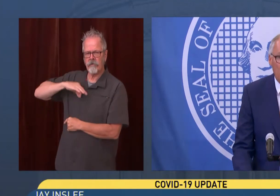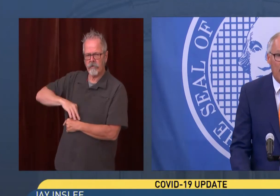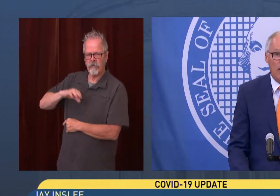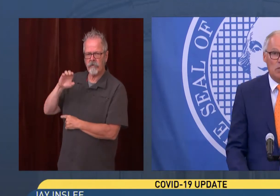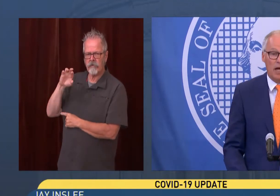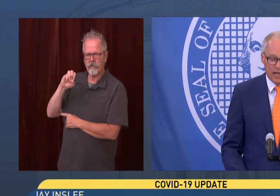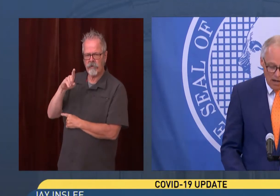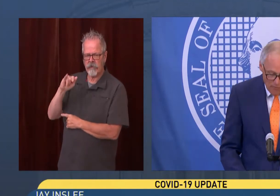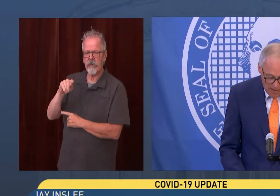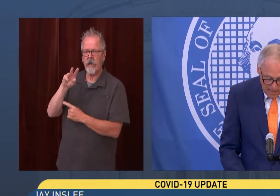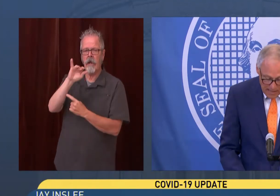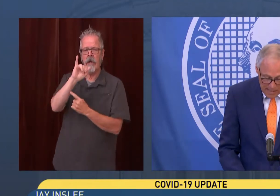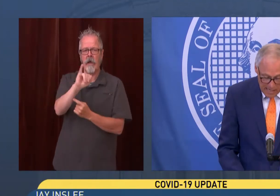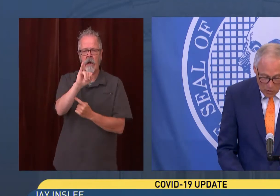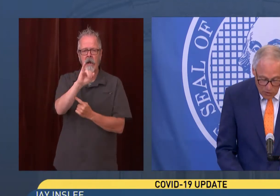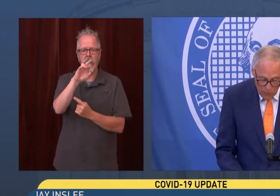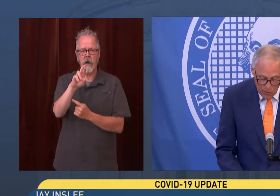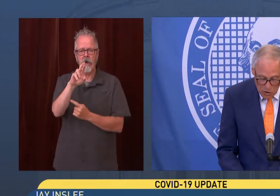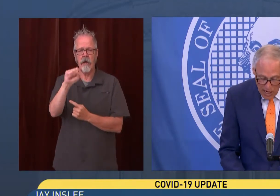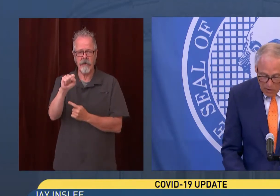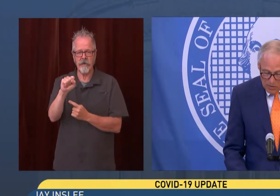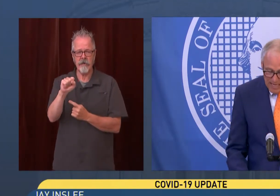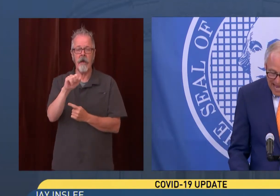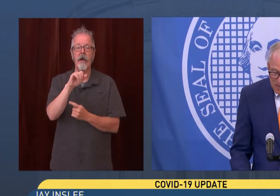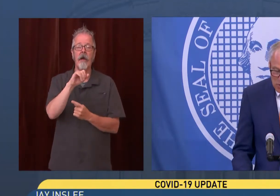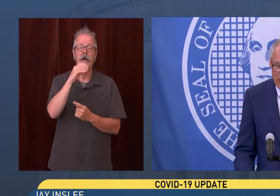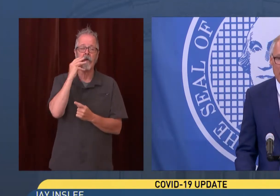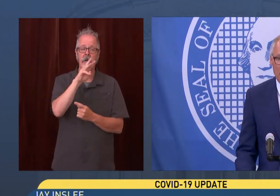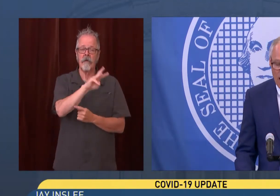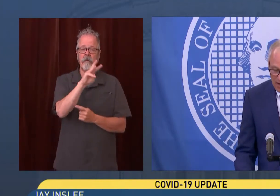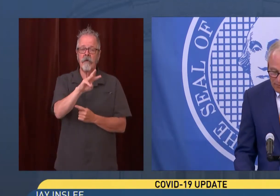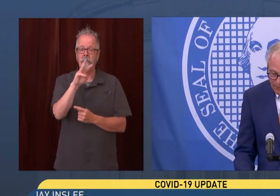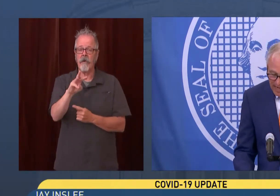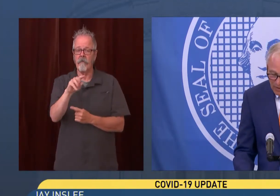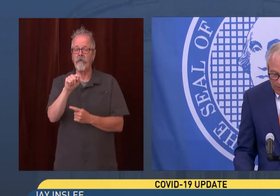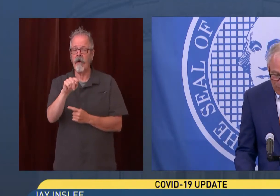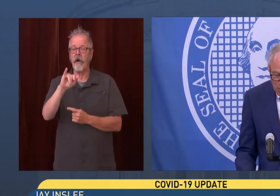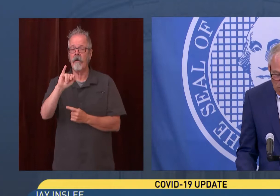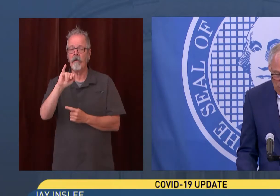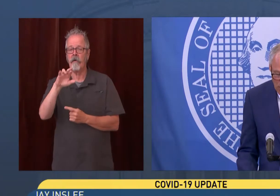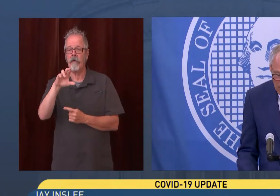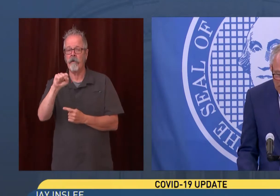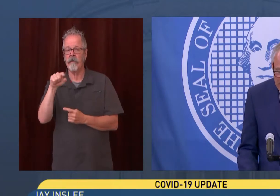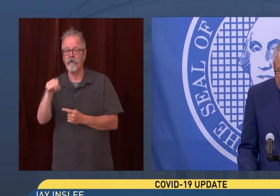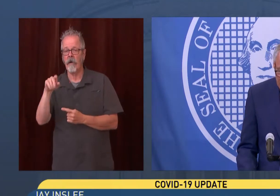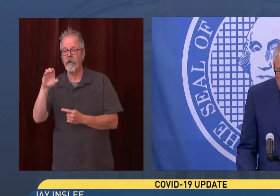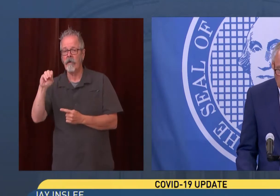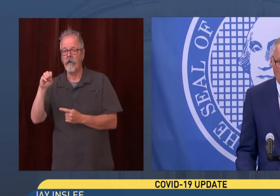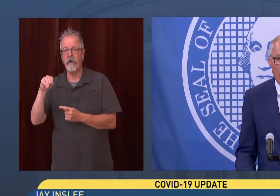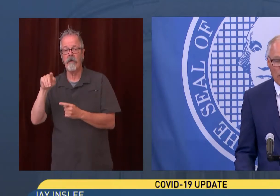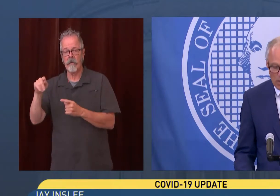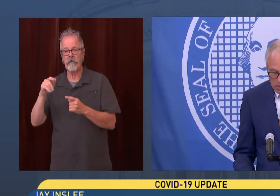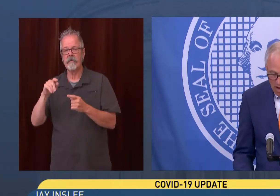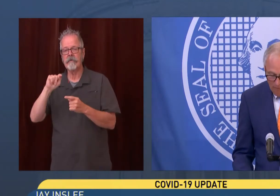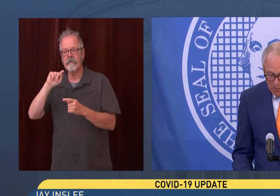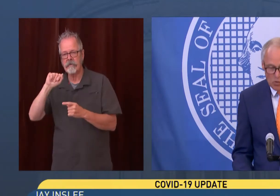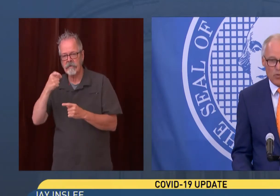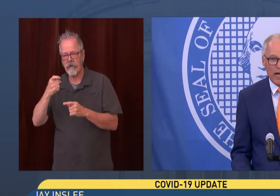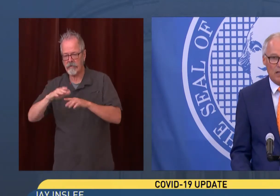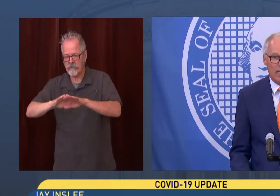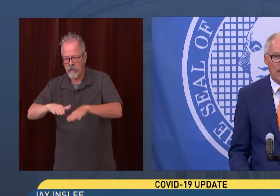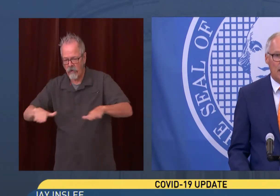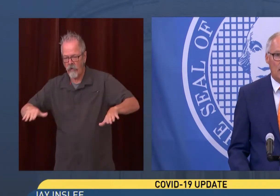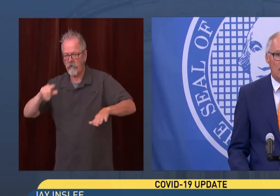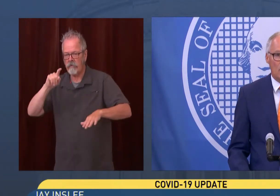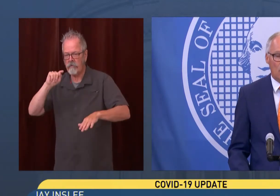.gov, irs.gov, and look for the child tax credit non-filer form or contact a local IRS office